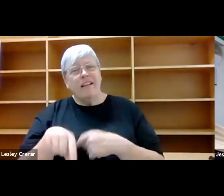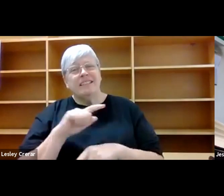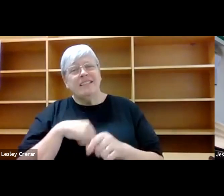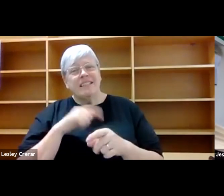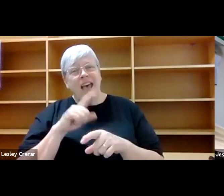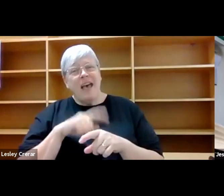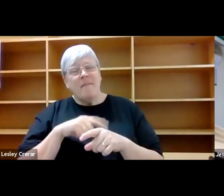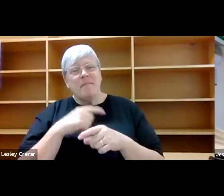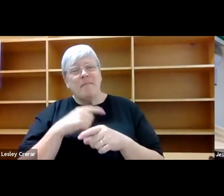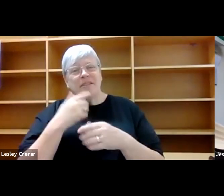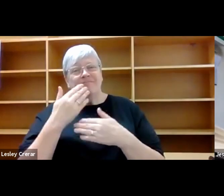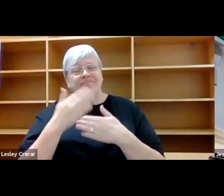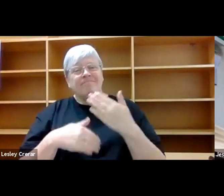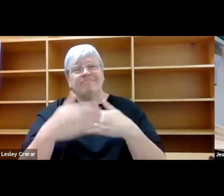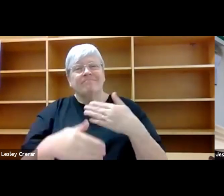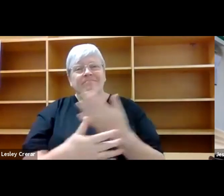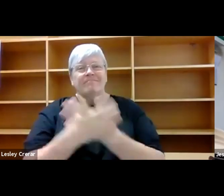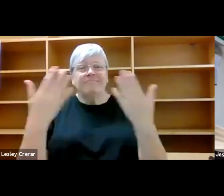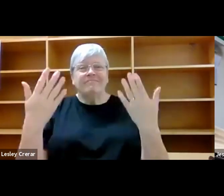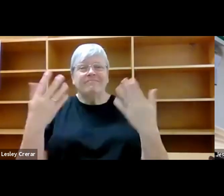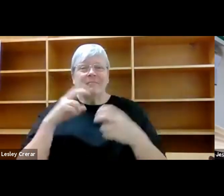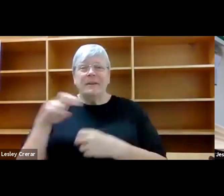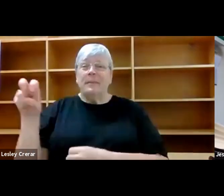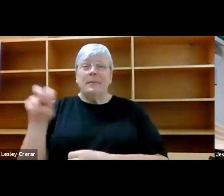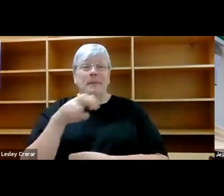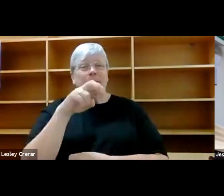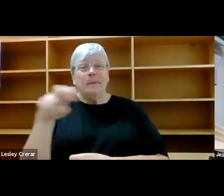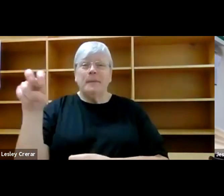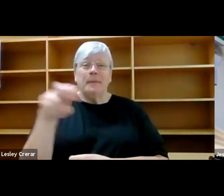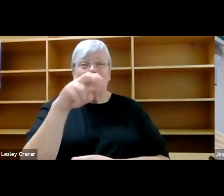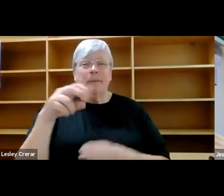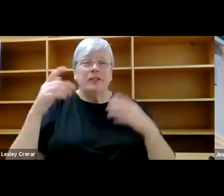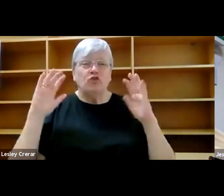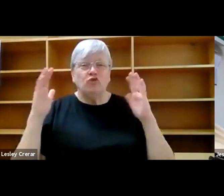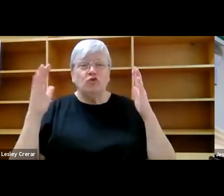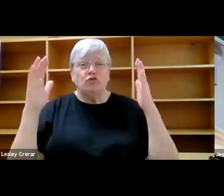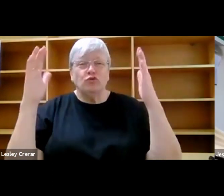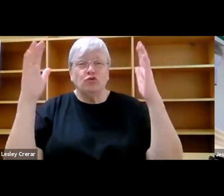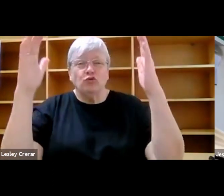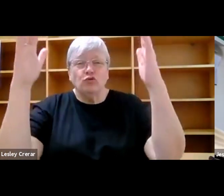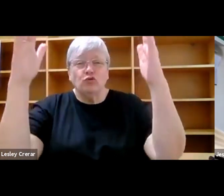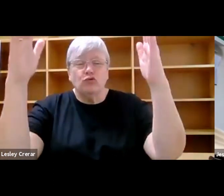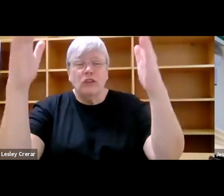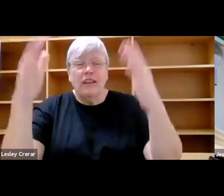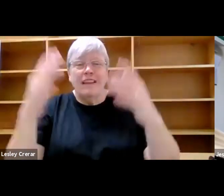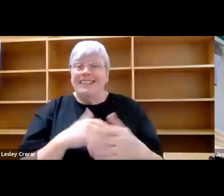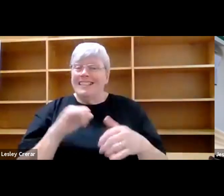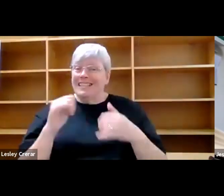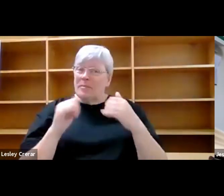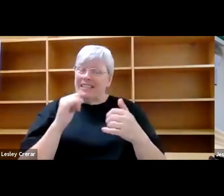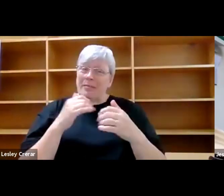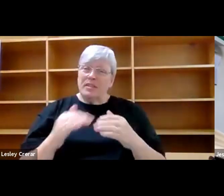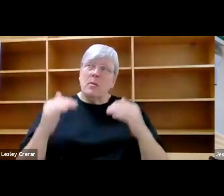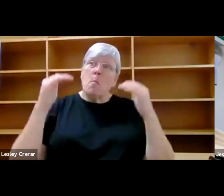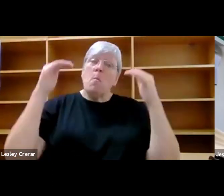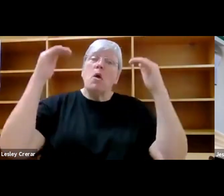Many of my days roaming these slopes were shrouded in trees, and on the occasions that I rose beyond them